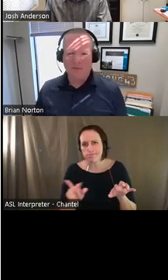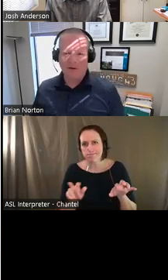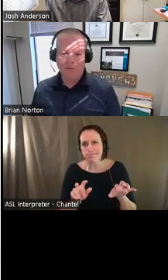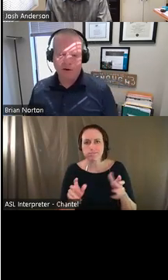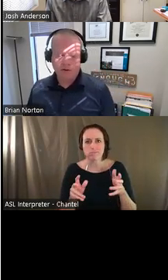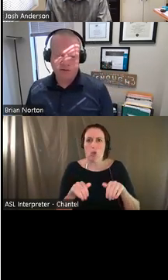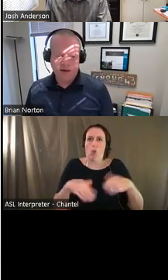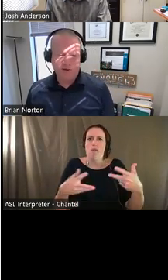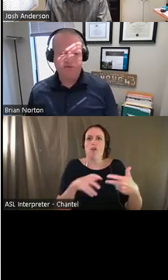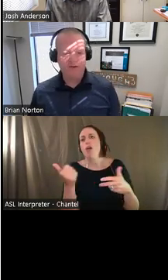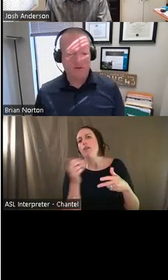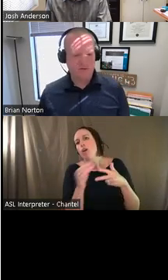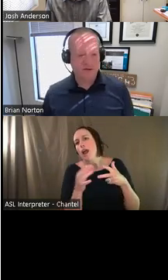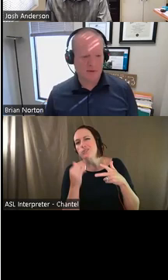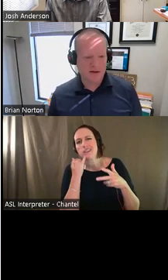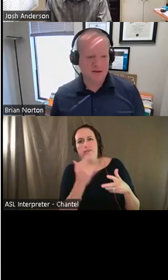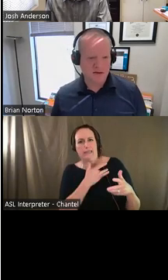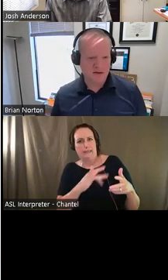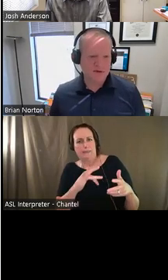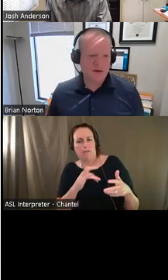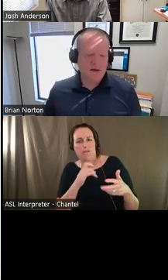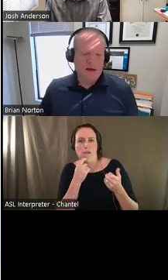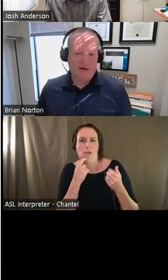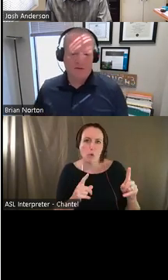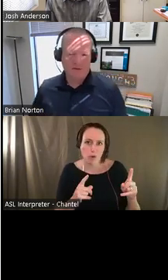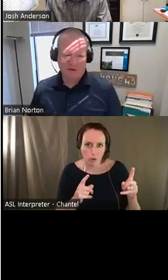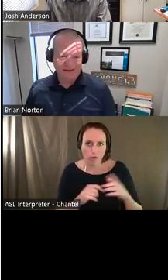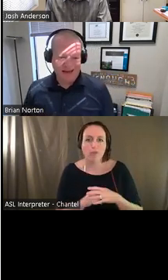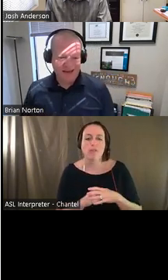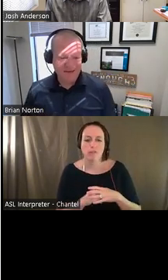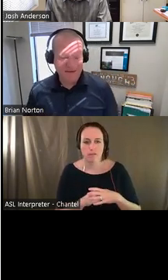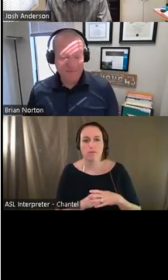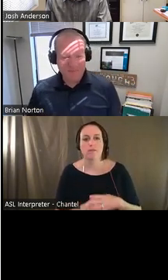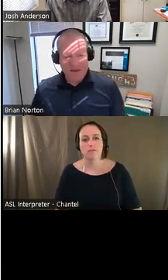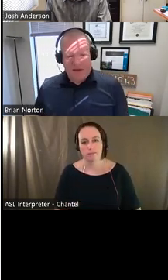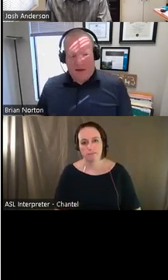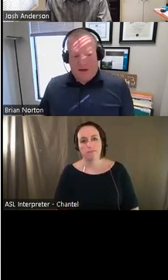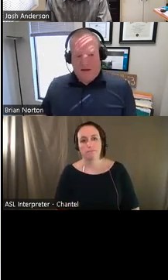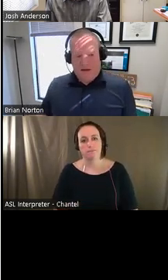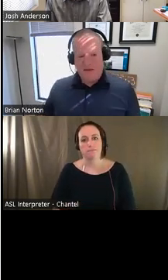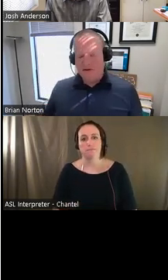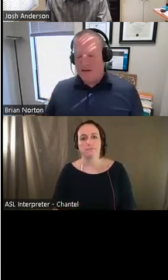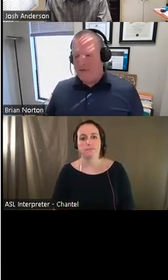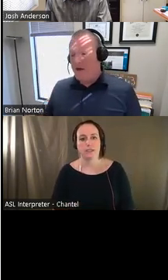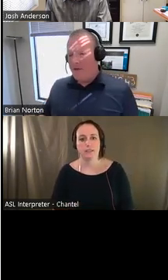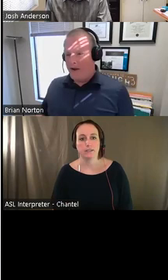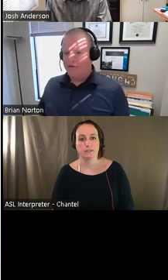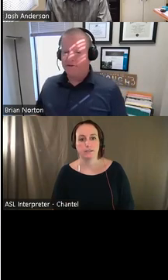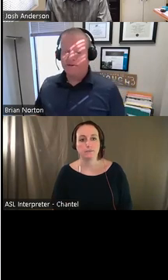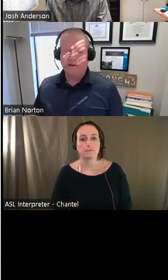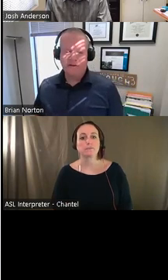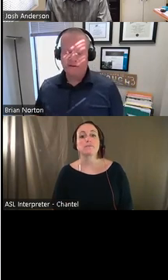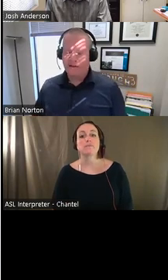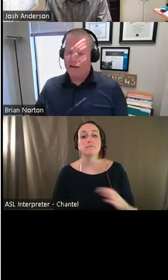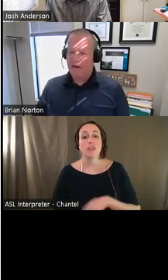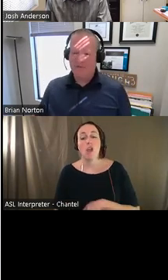really work or be that efficient for somebody to use, um, for their daily tasks. Then there's the other accommodations.